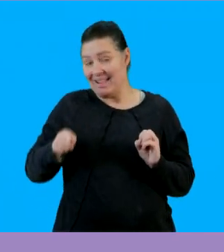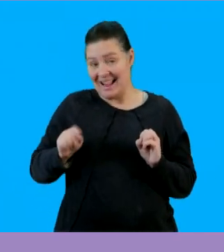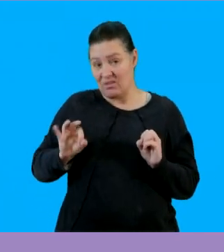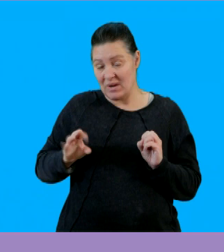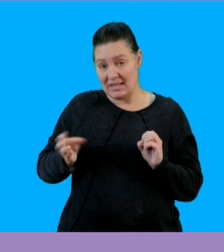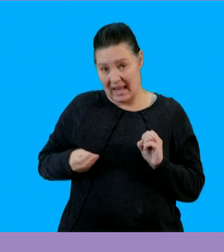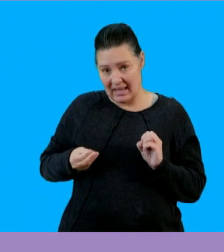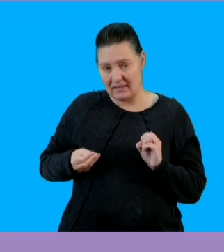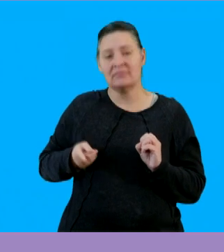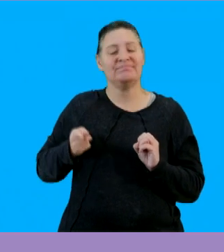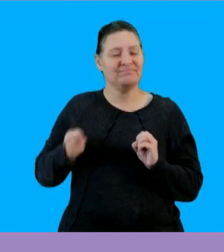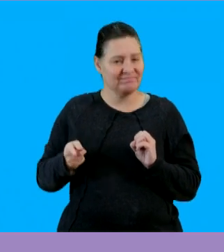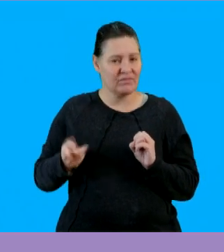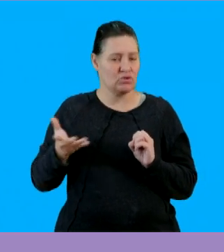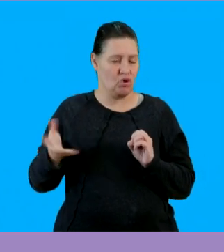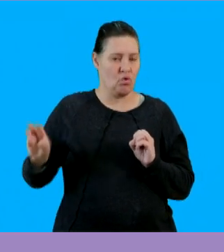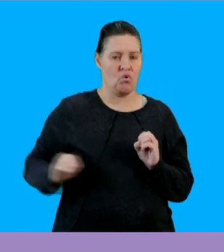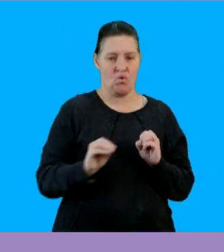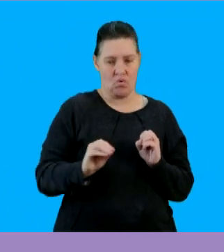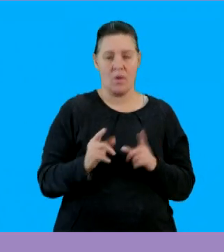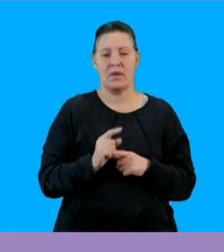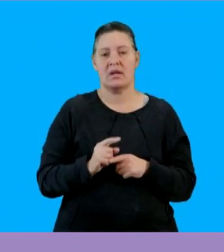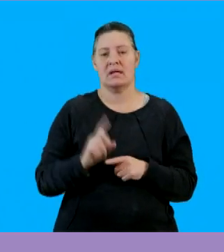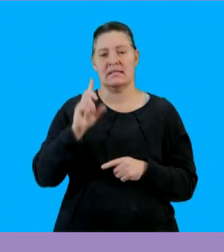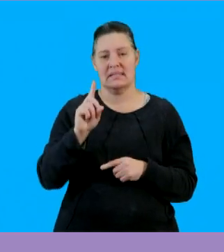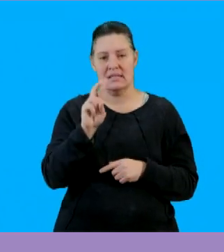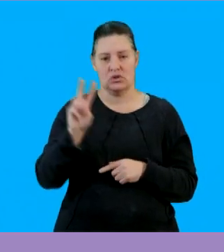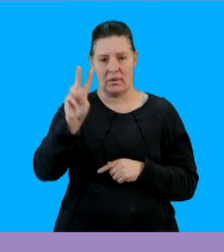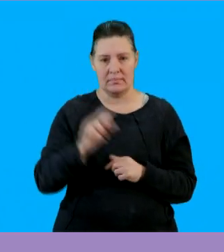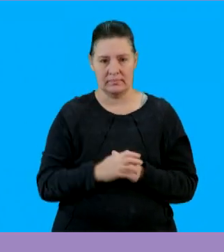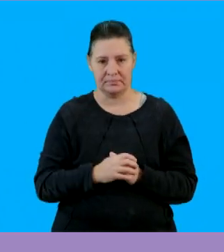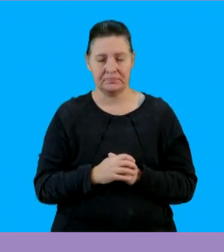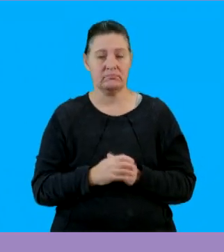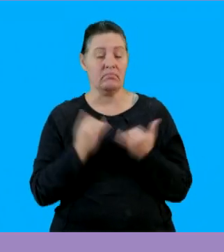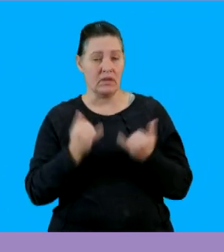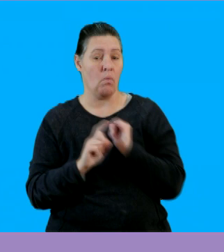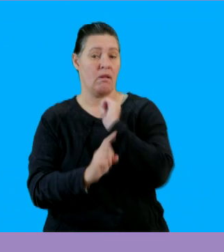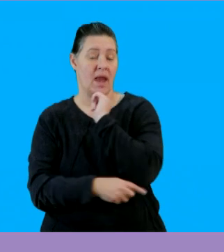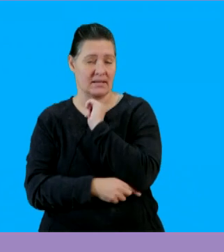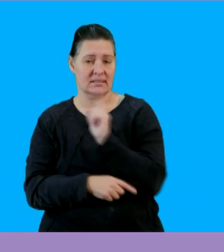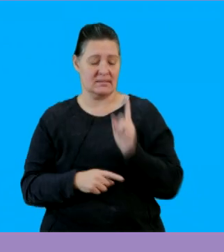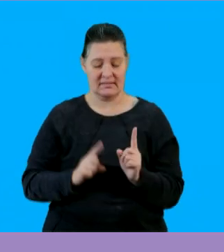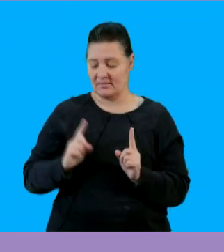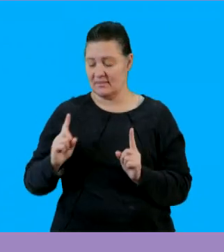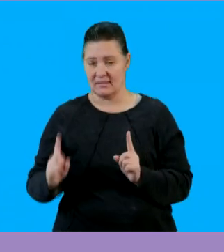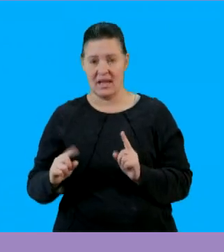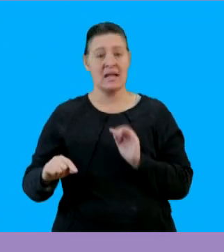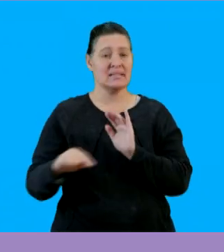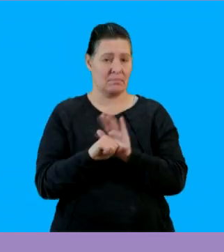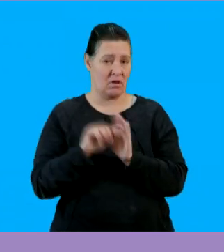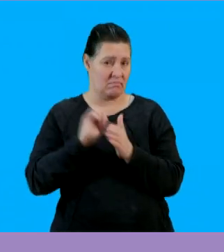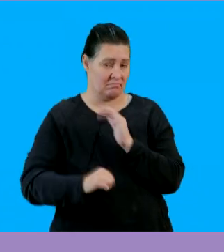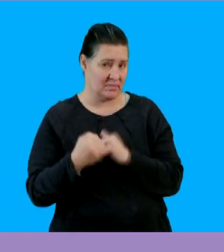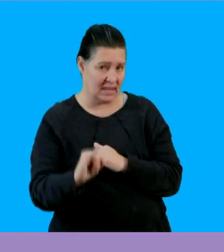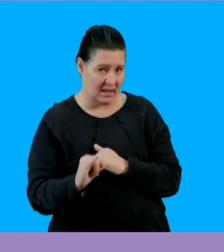going to take the variables with the 3 as they are and that is d squared then lastly we are still